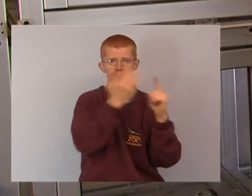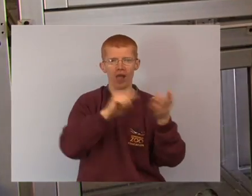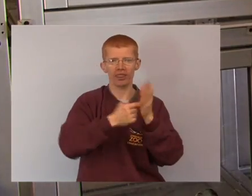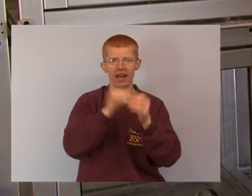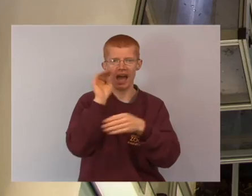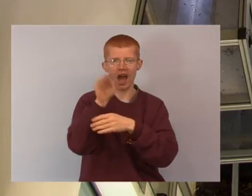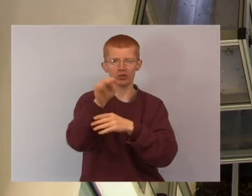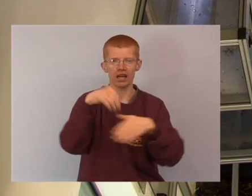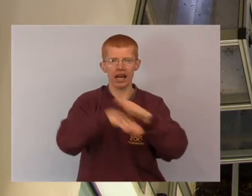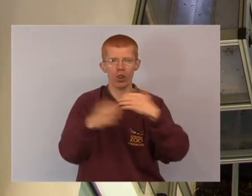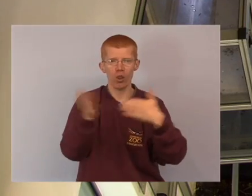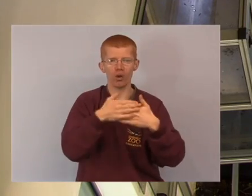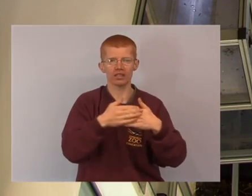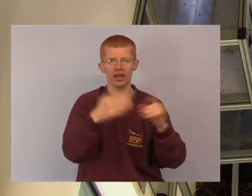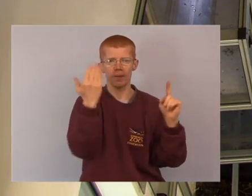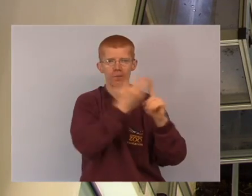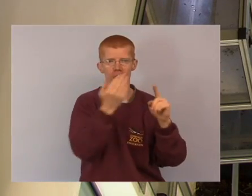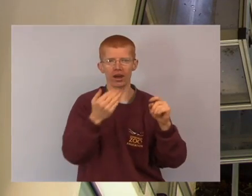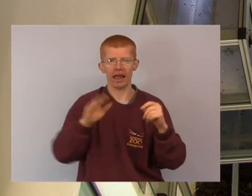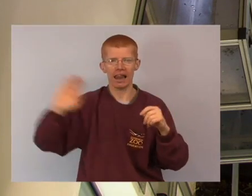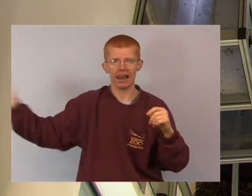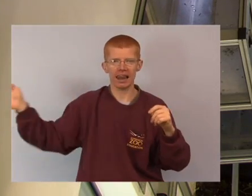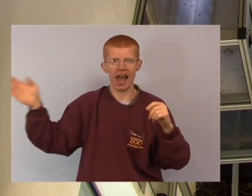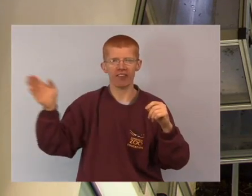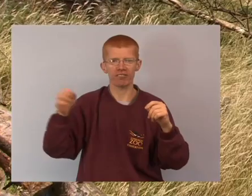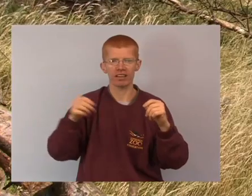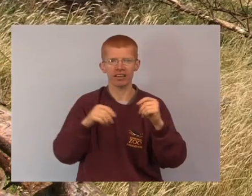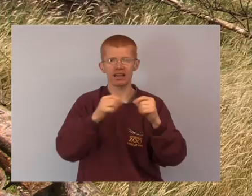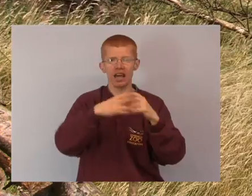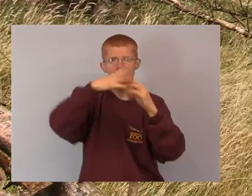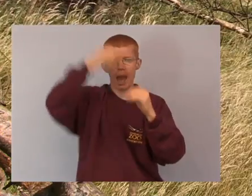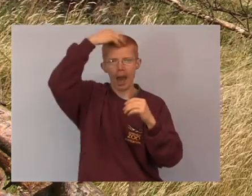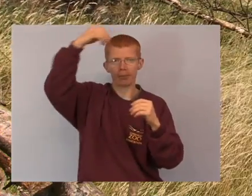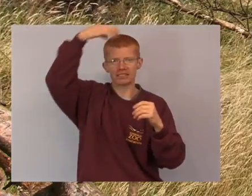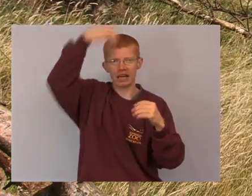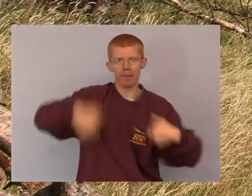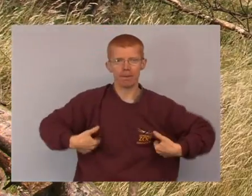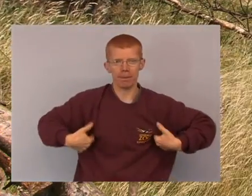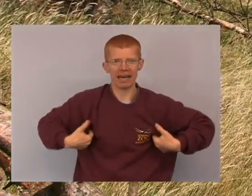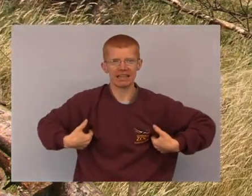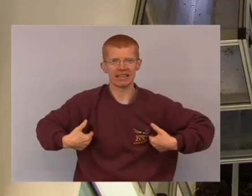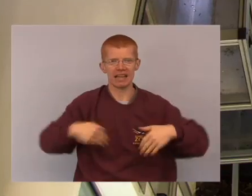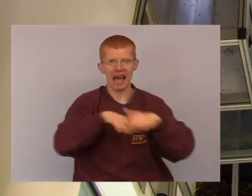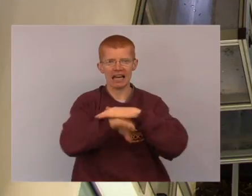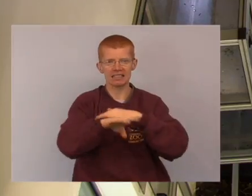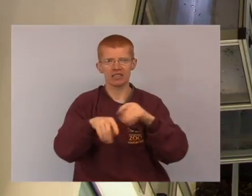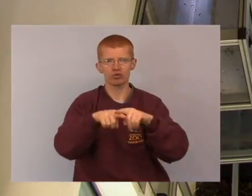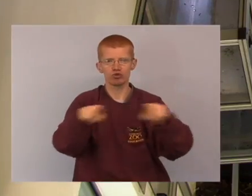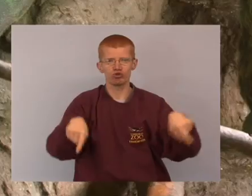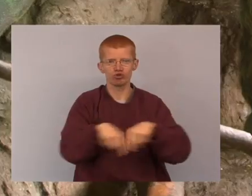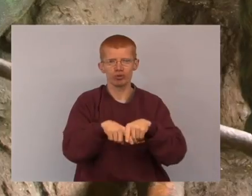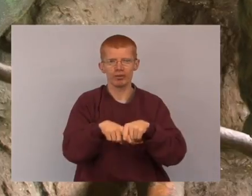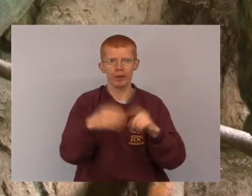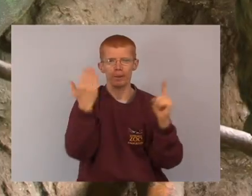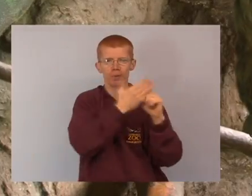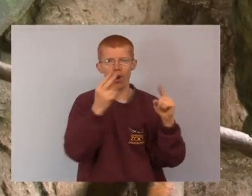I'm now in one of our research rooms and outside here is one of the outer enclosures, on this side